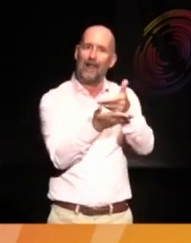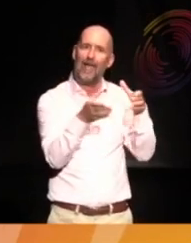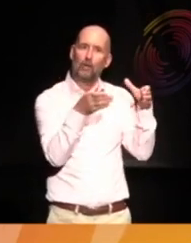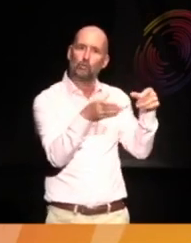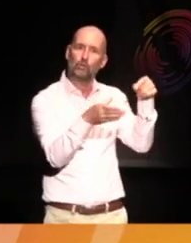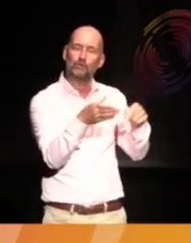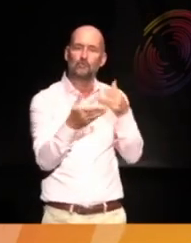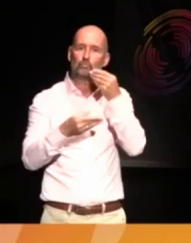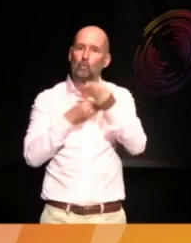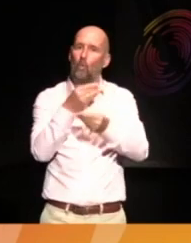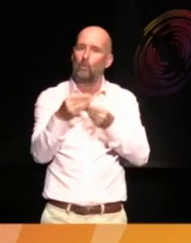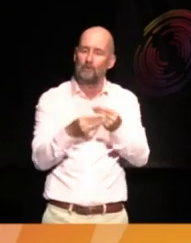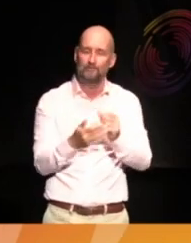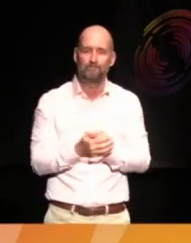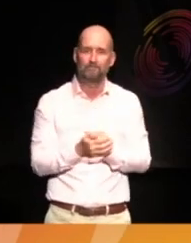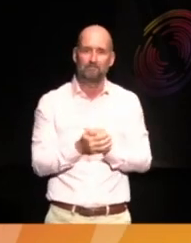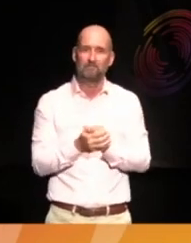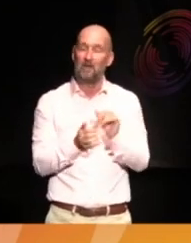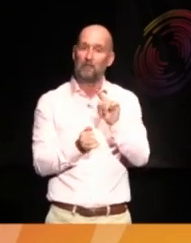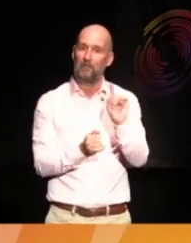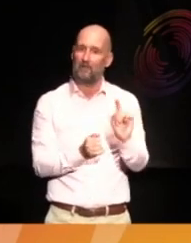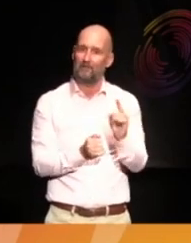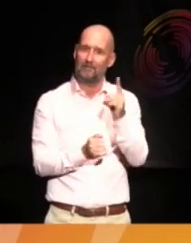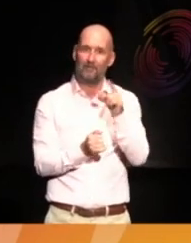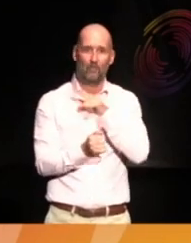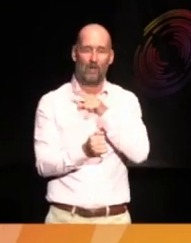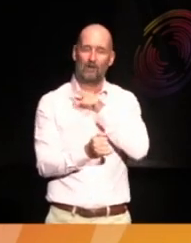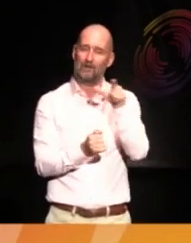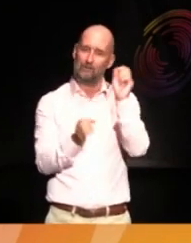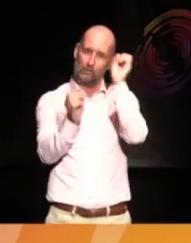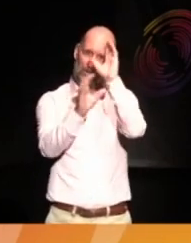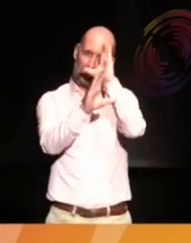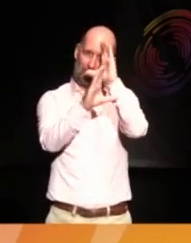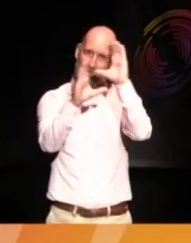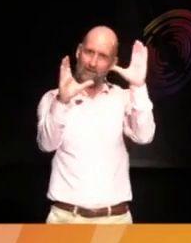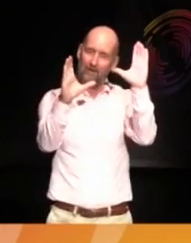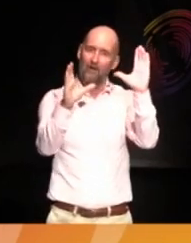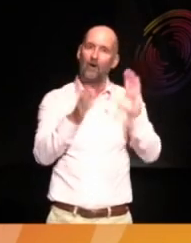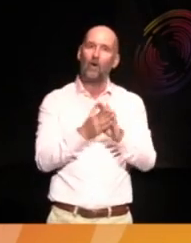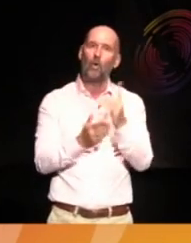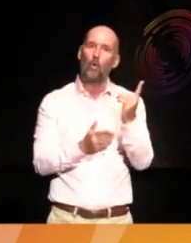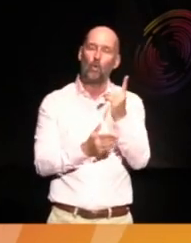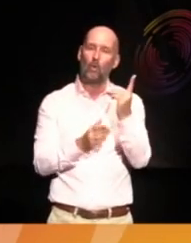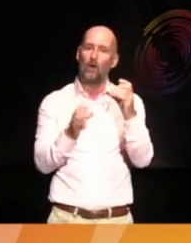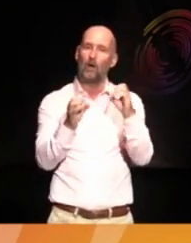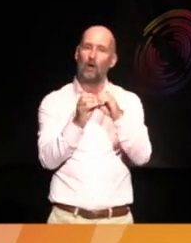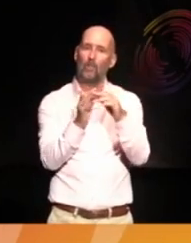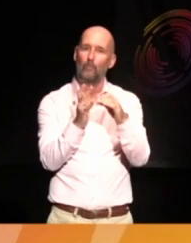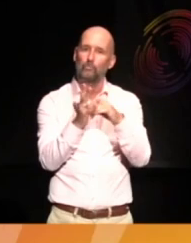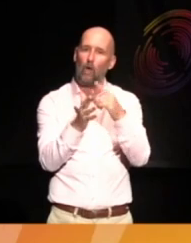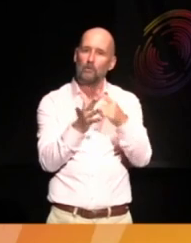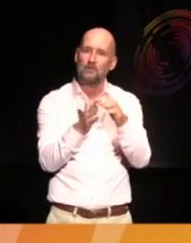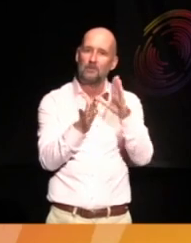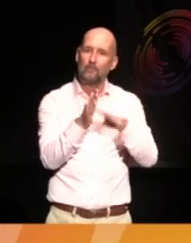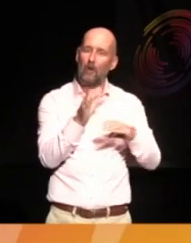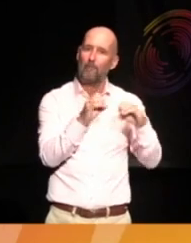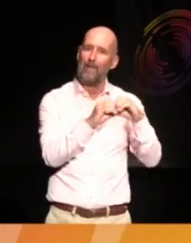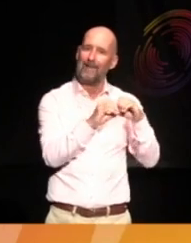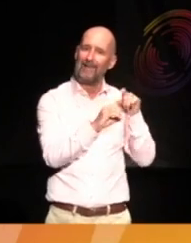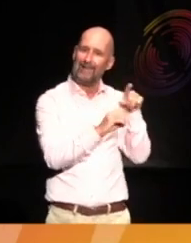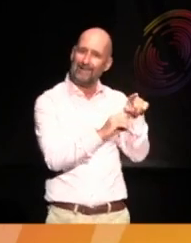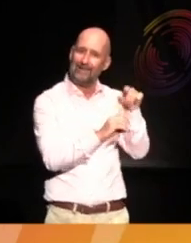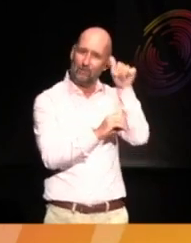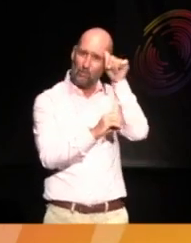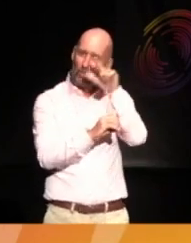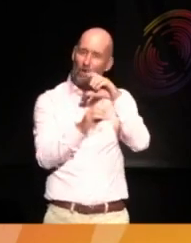may be first and foremost in the public imagination, are the bronzes from Benin, which, as many of you may